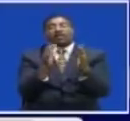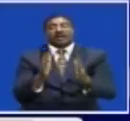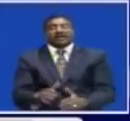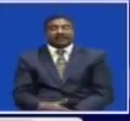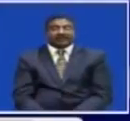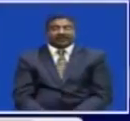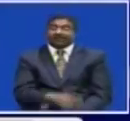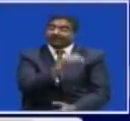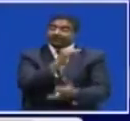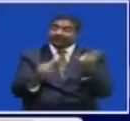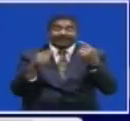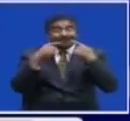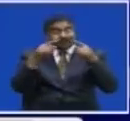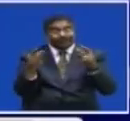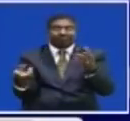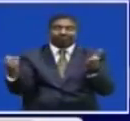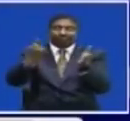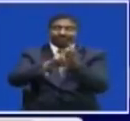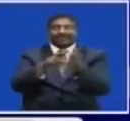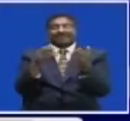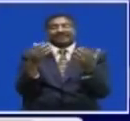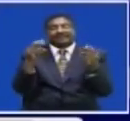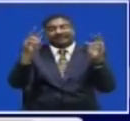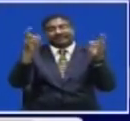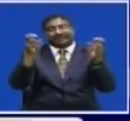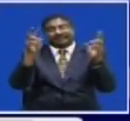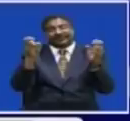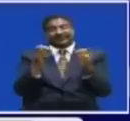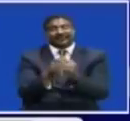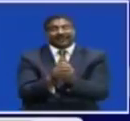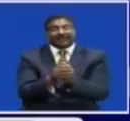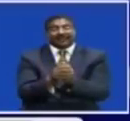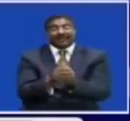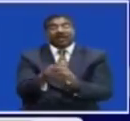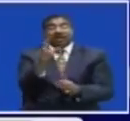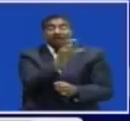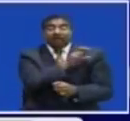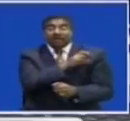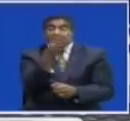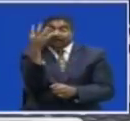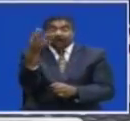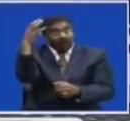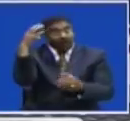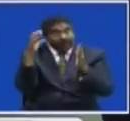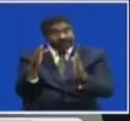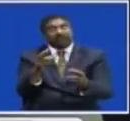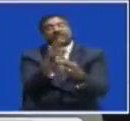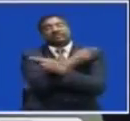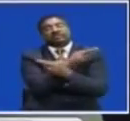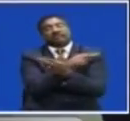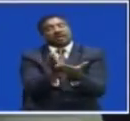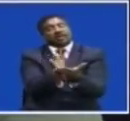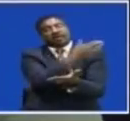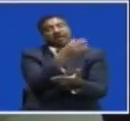And As We End The News A Recap Of The Headlines Four Police Officers Have Been Retired In National